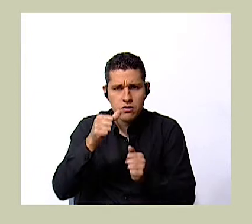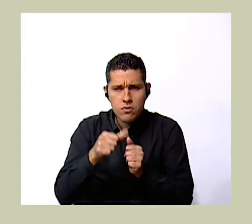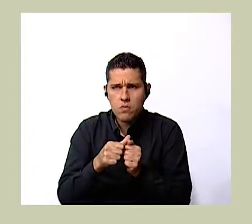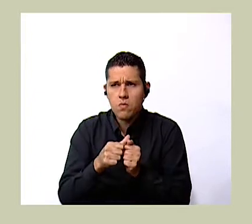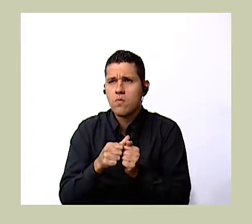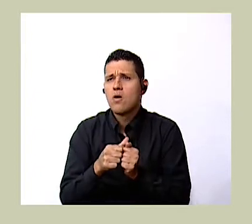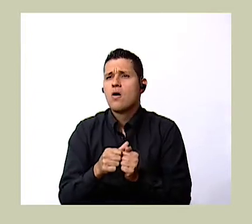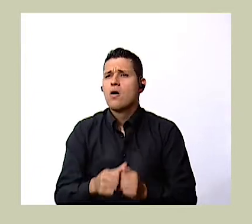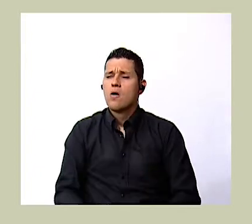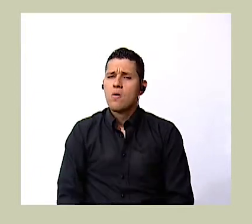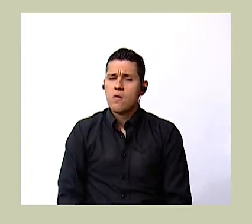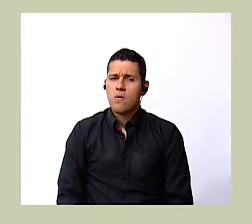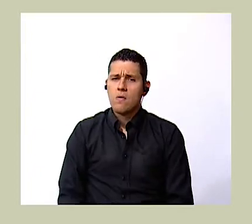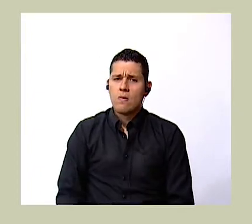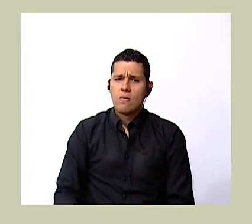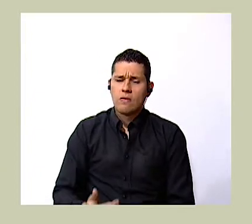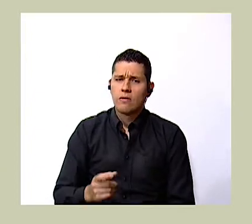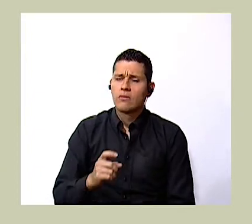things need air